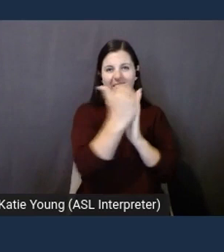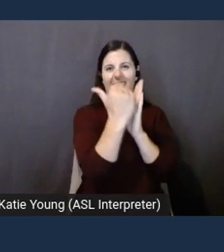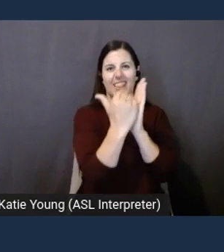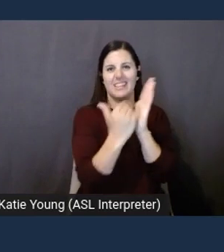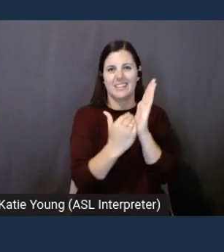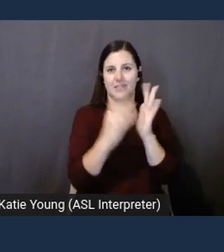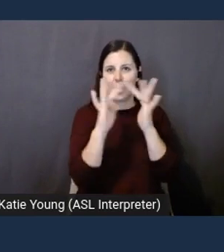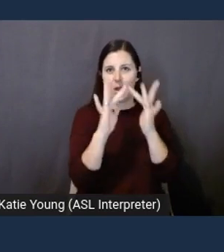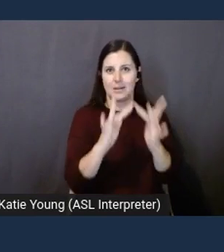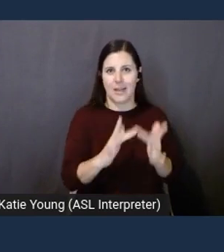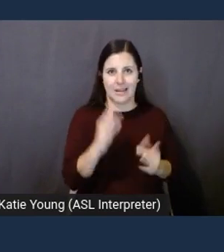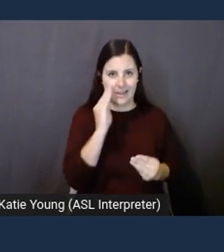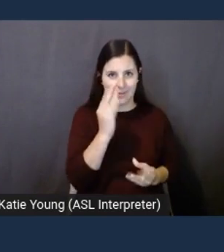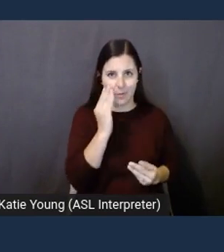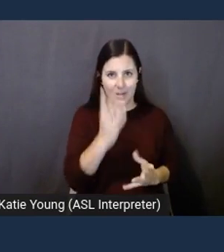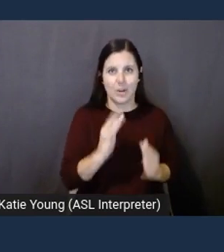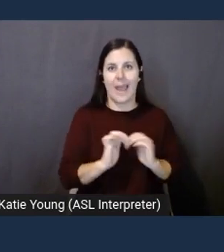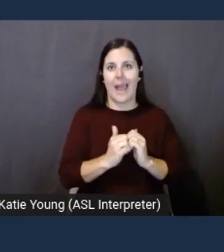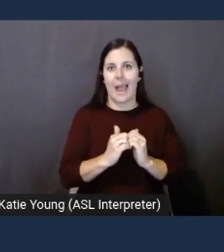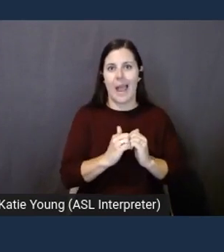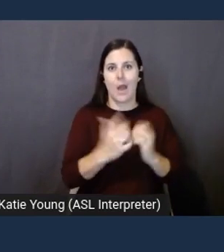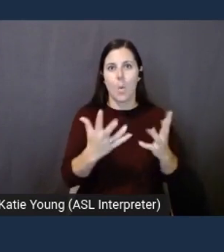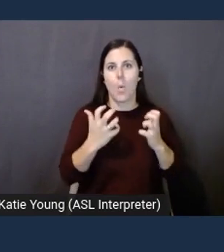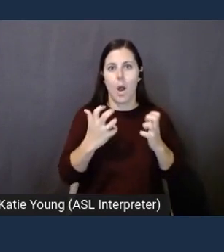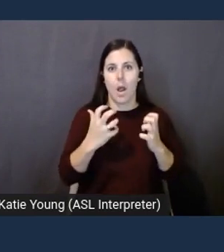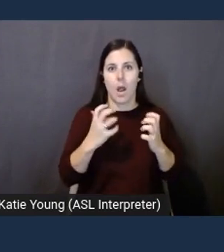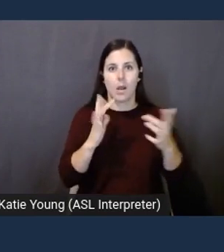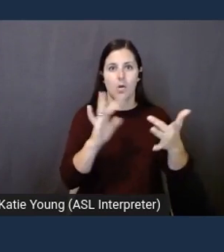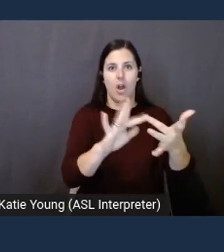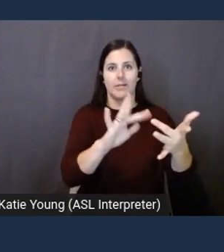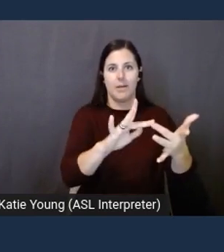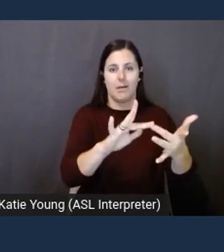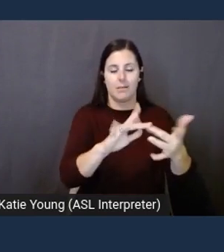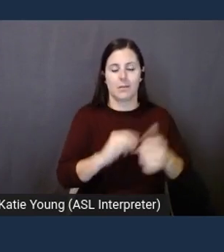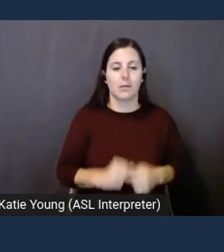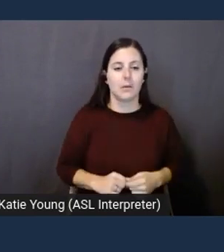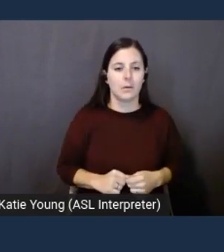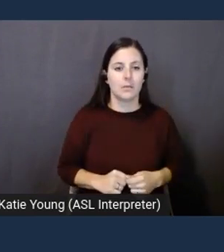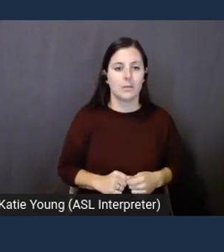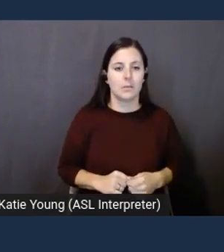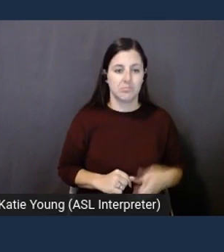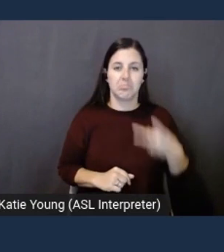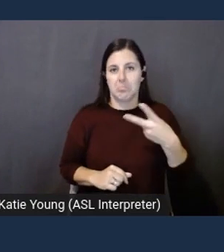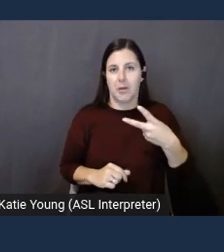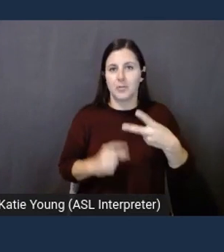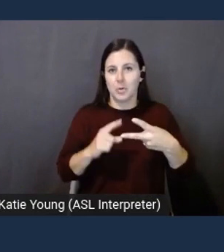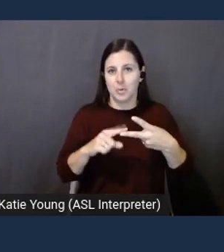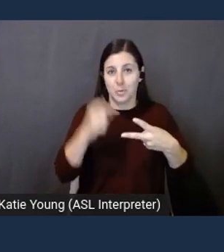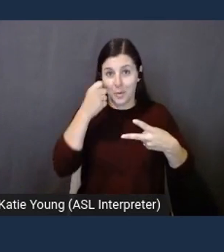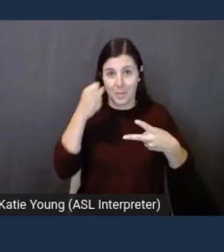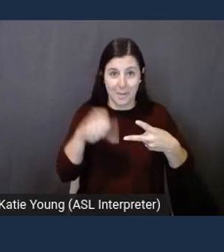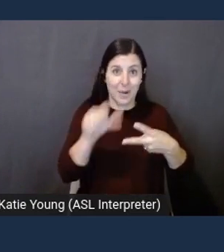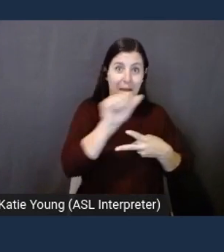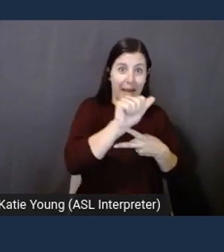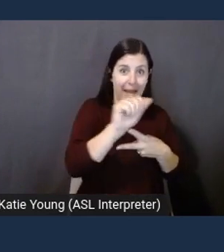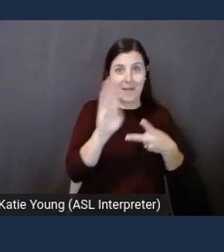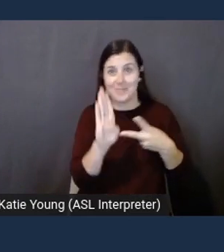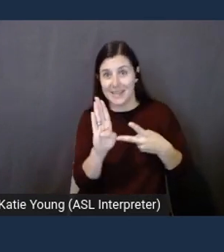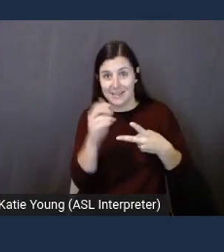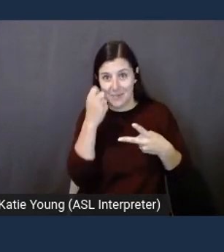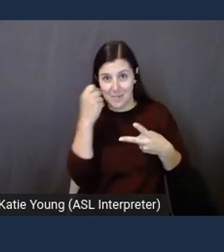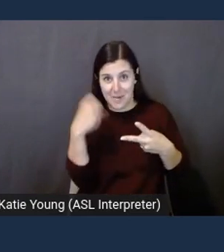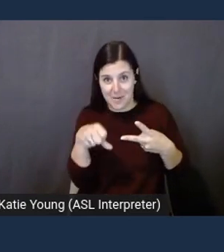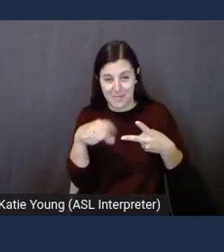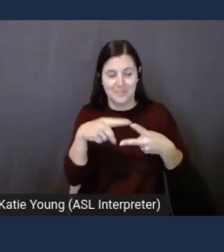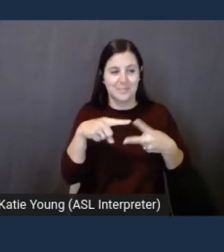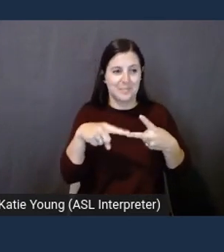to contact them. So, let me show you what I have. So, I have two contacts, as you remember. If you remember customer A and customer B.